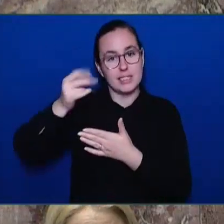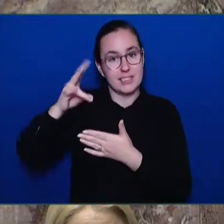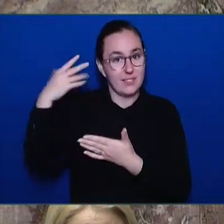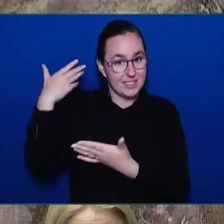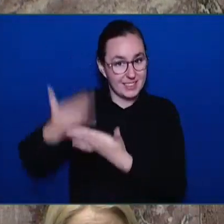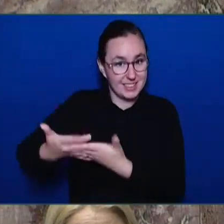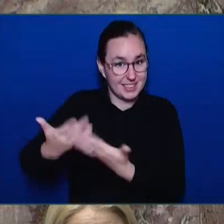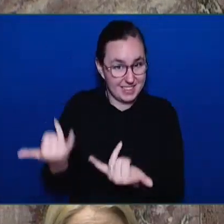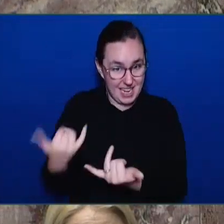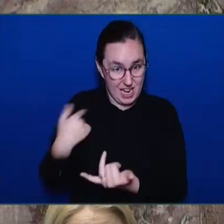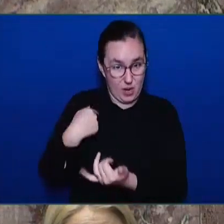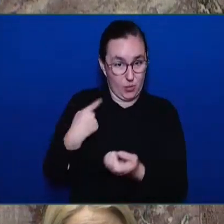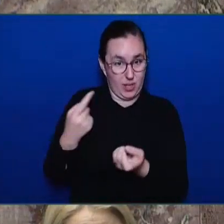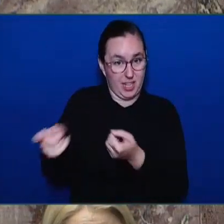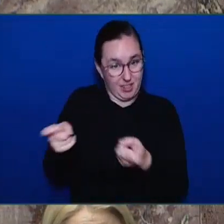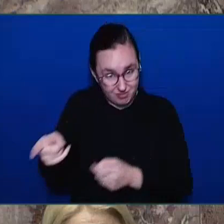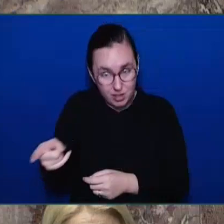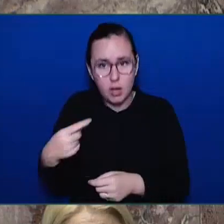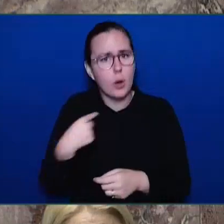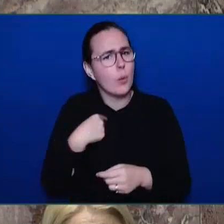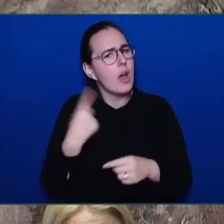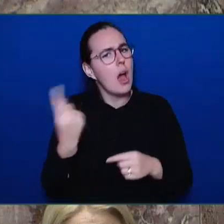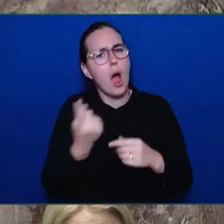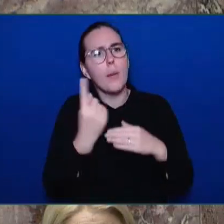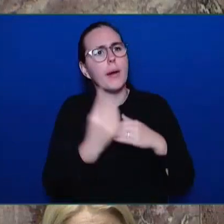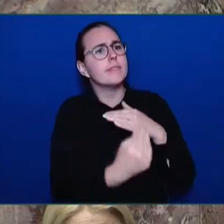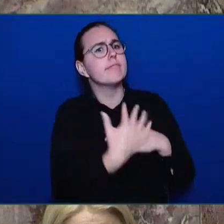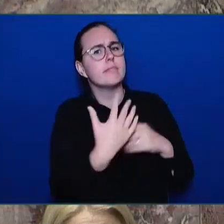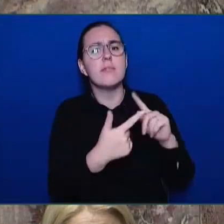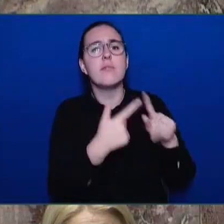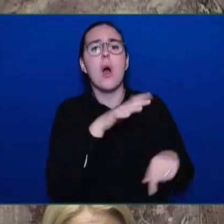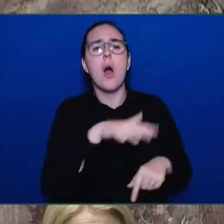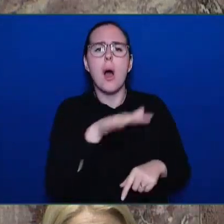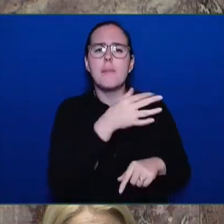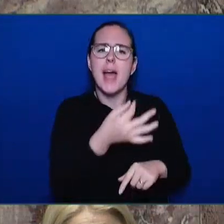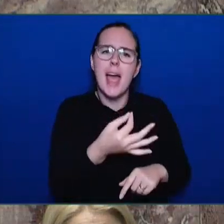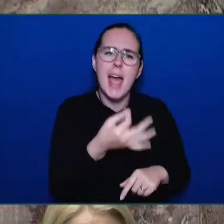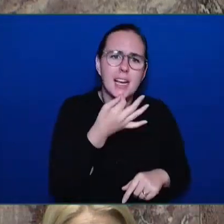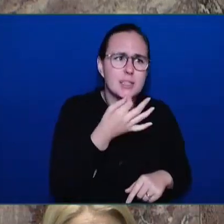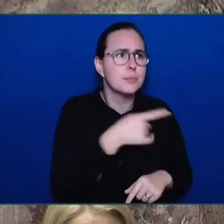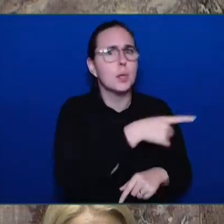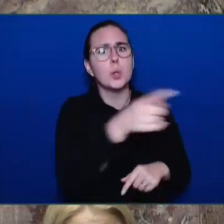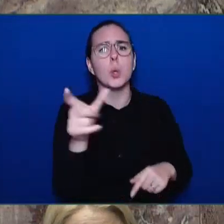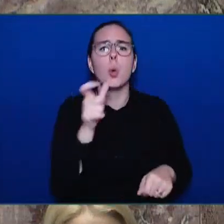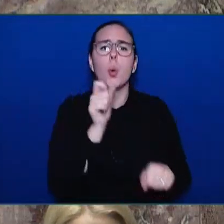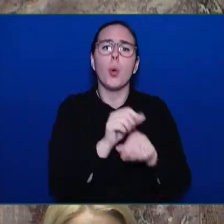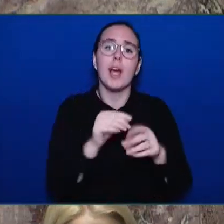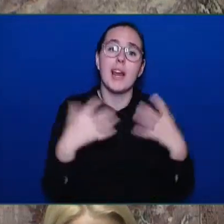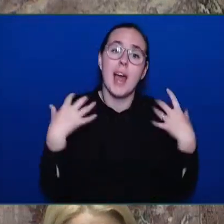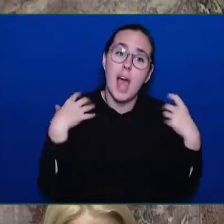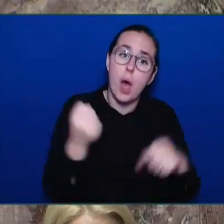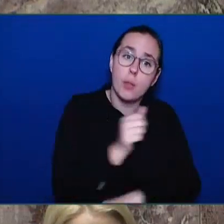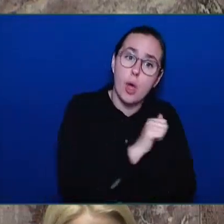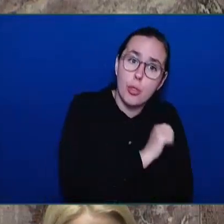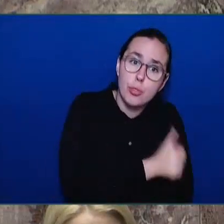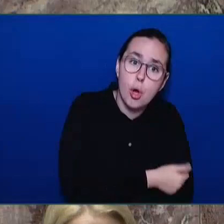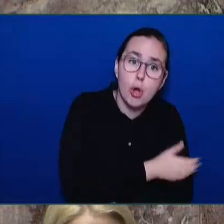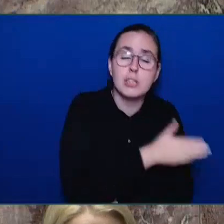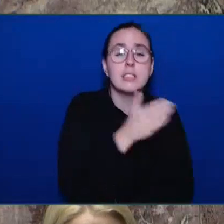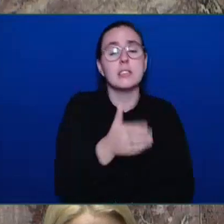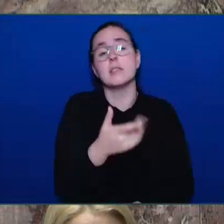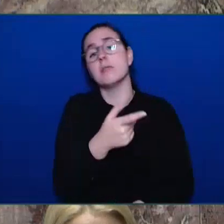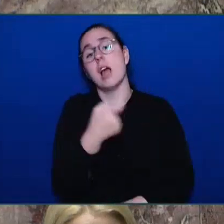remarkable people who work in our health authorities, the addiction medicine specialists, the folks in public health who are